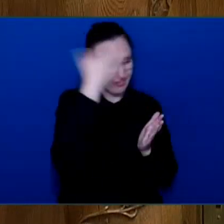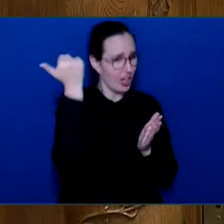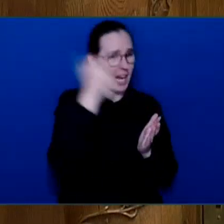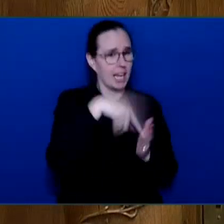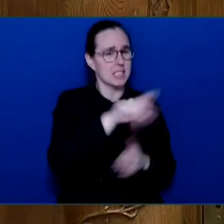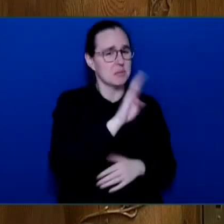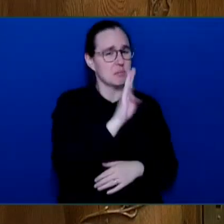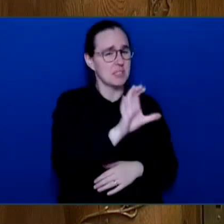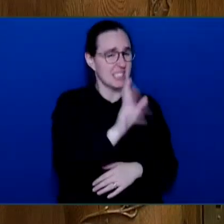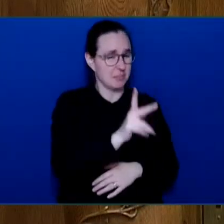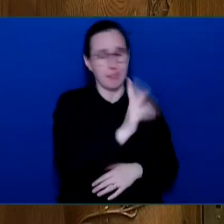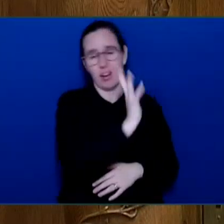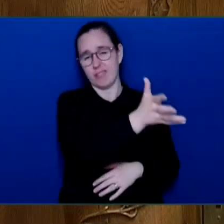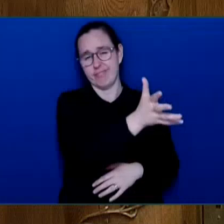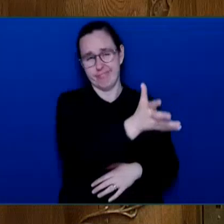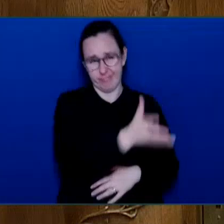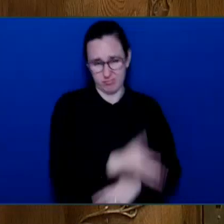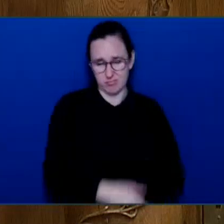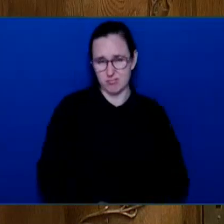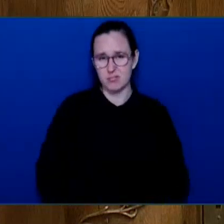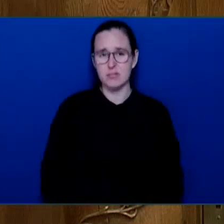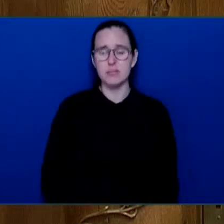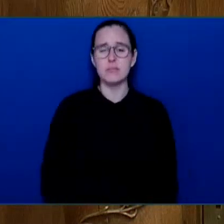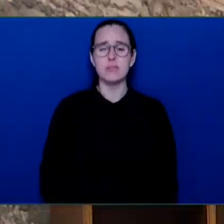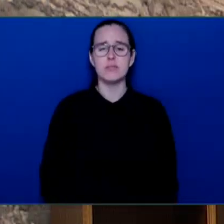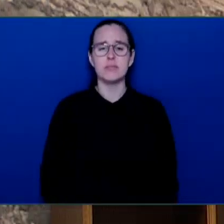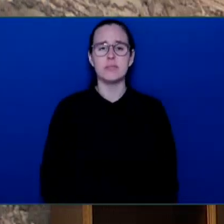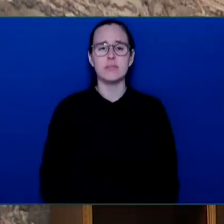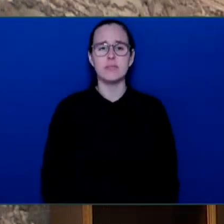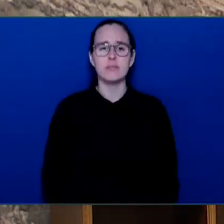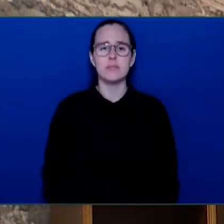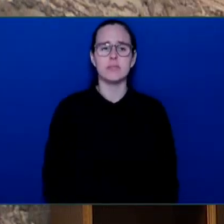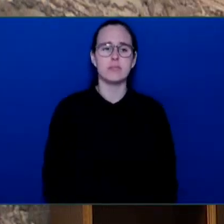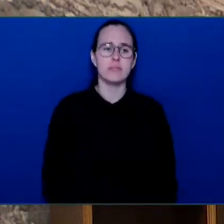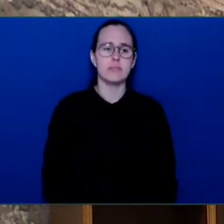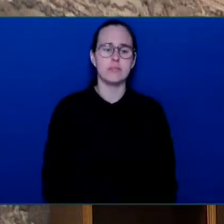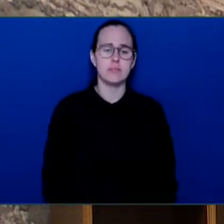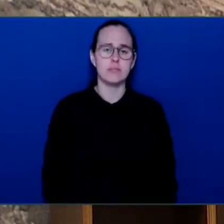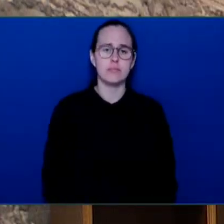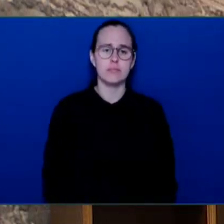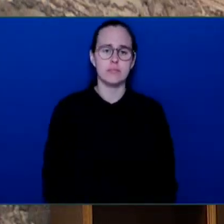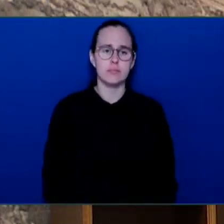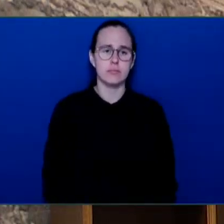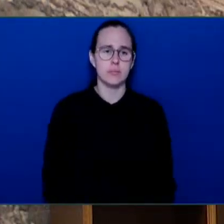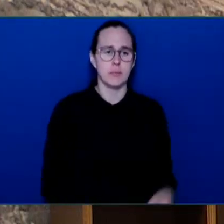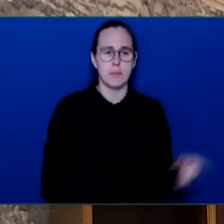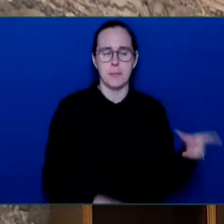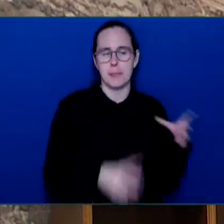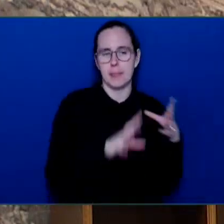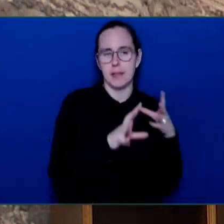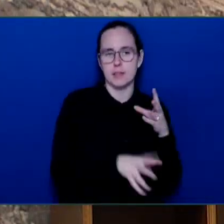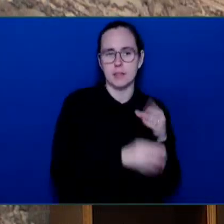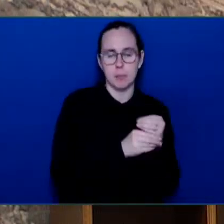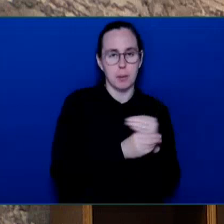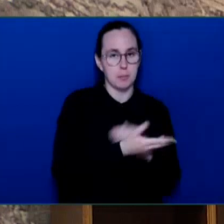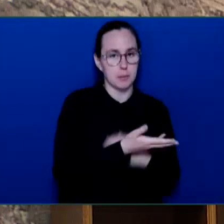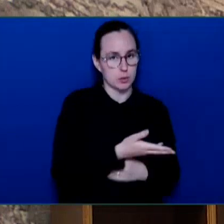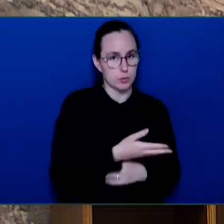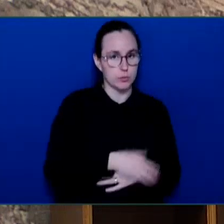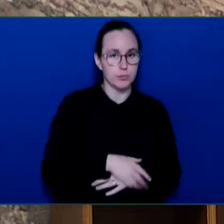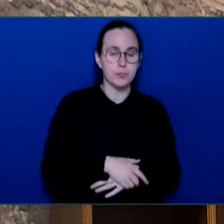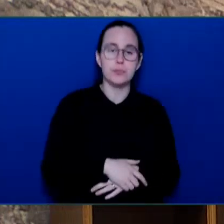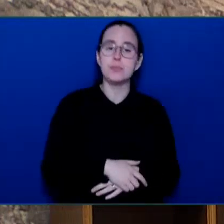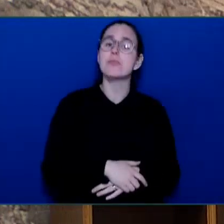Opposition House Leader Supplemental. Mr. Speaker, seven years in, and not a single emissions